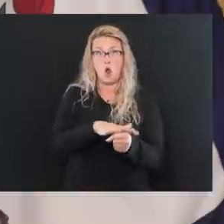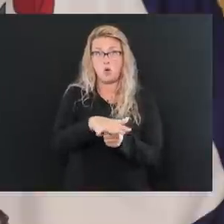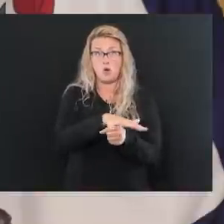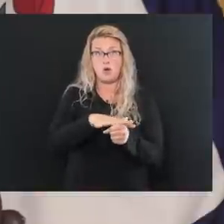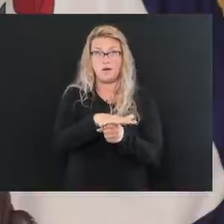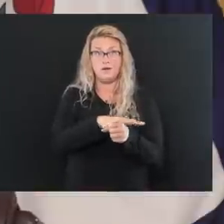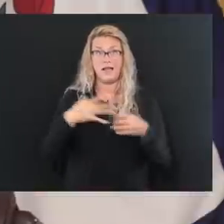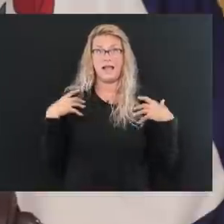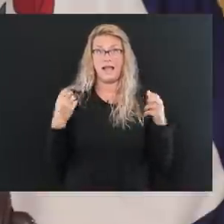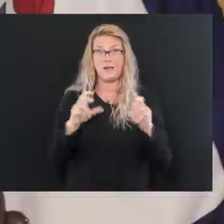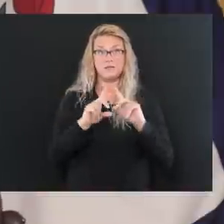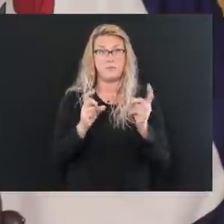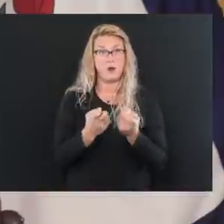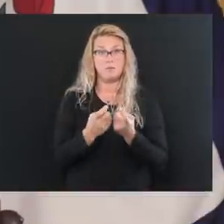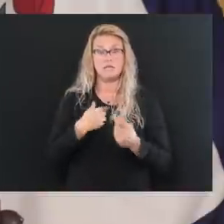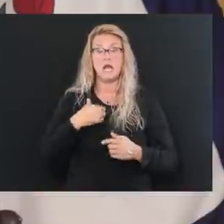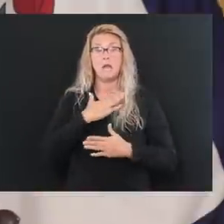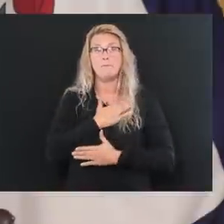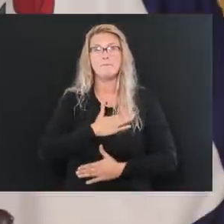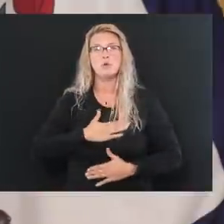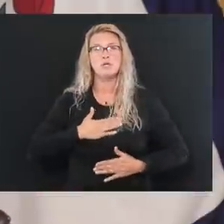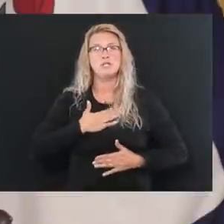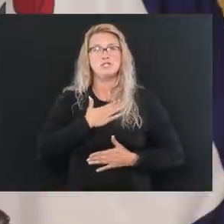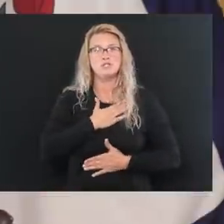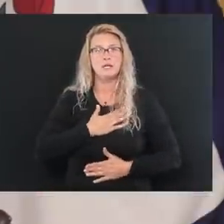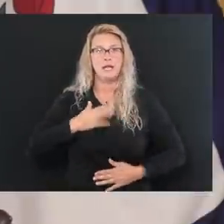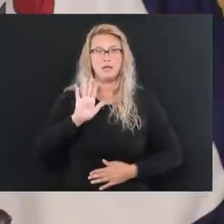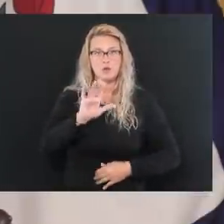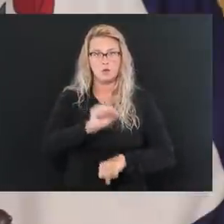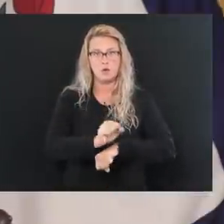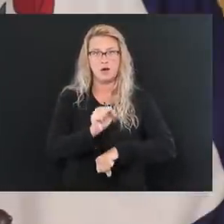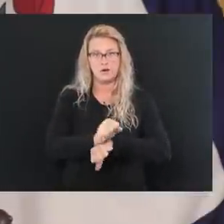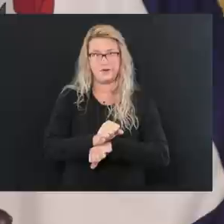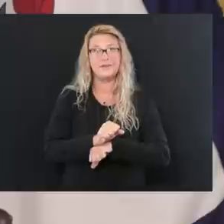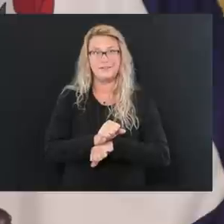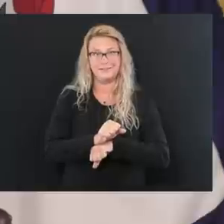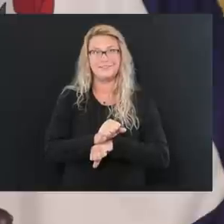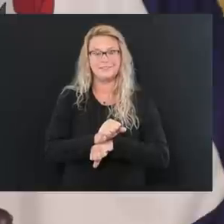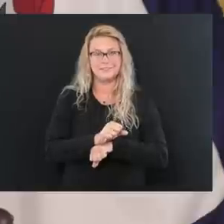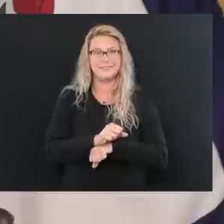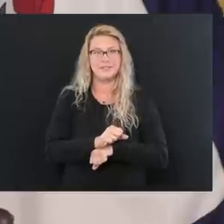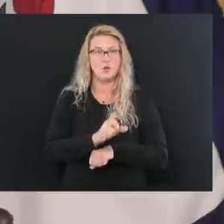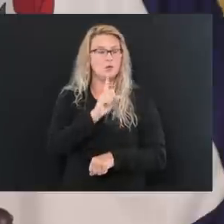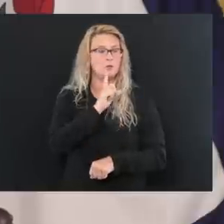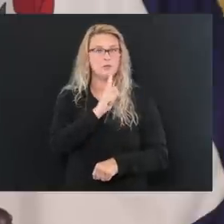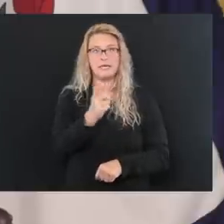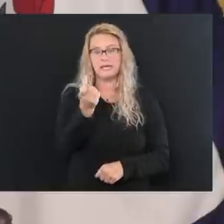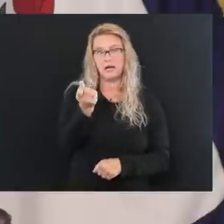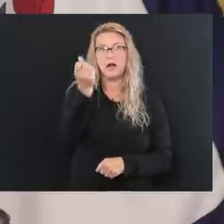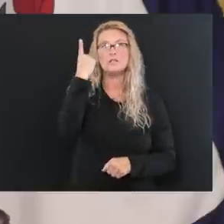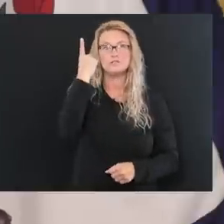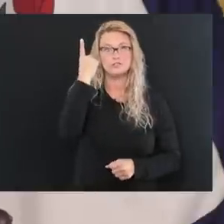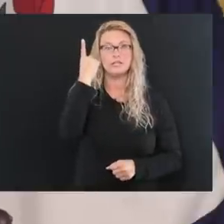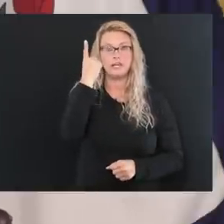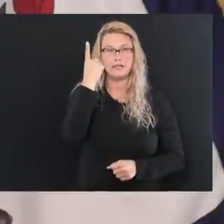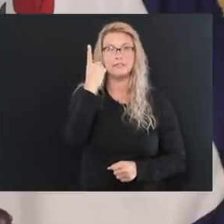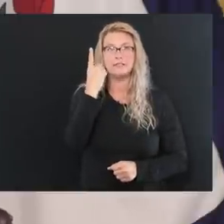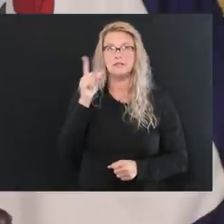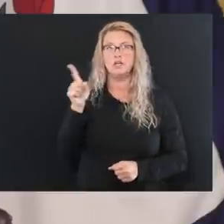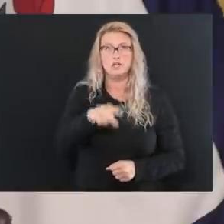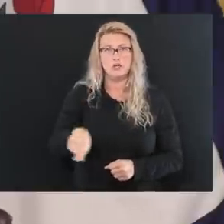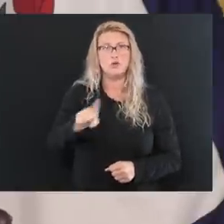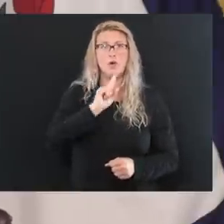fabulous work. We appreciate you beyond belief. And without any question, we totally understand that you are